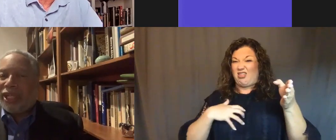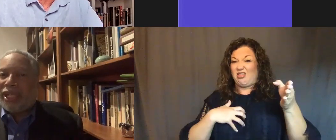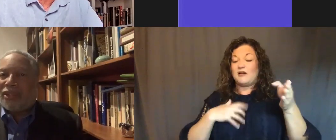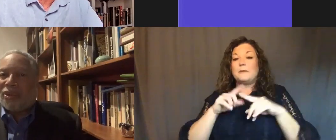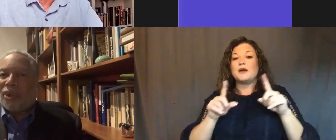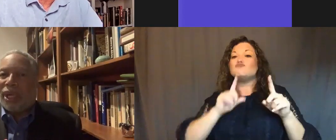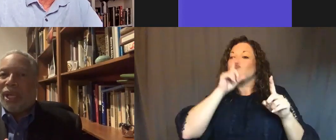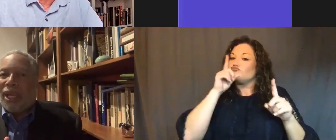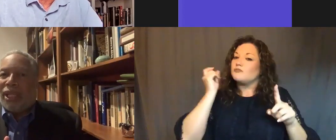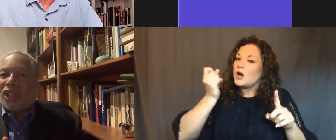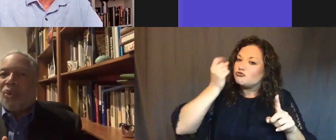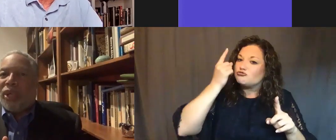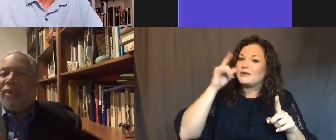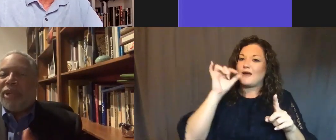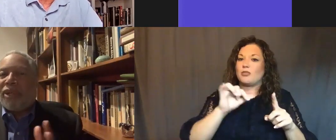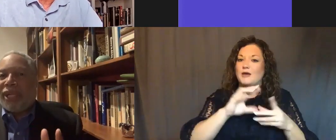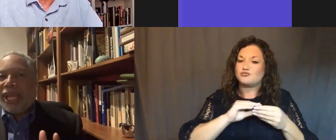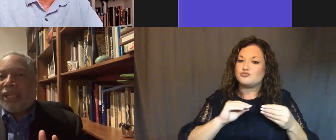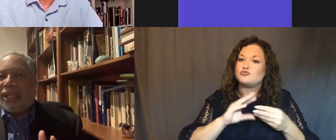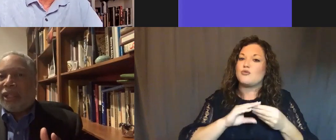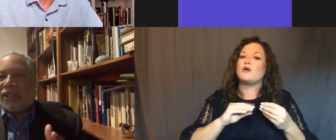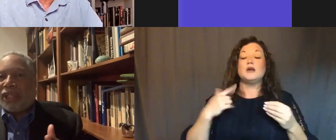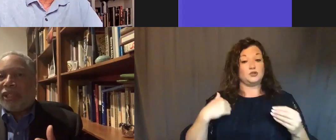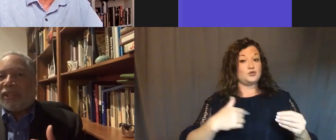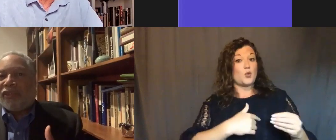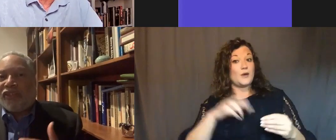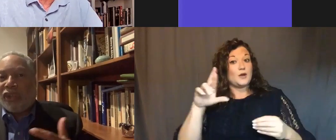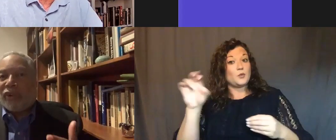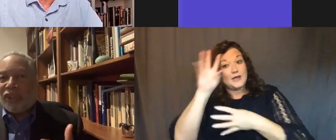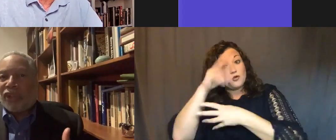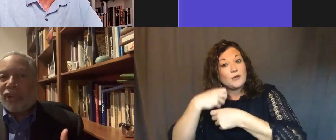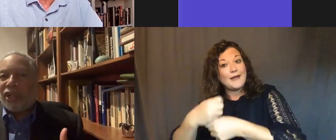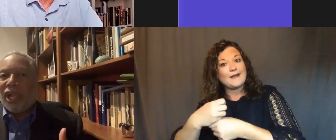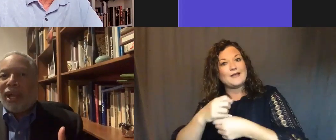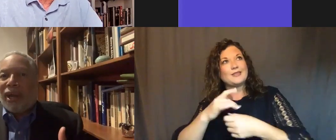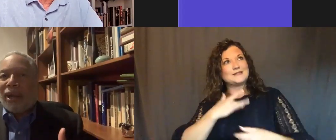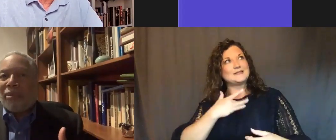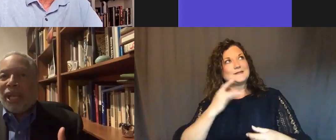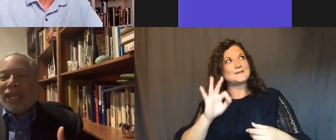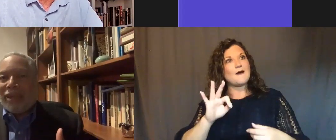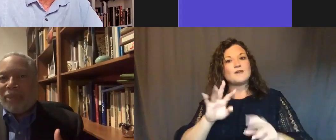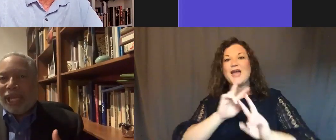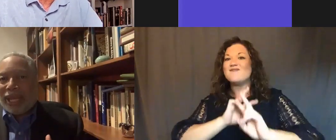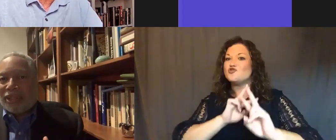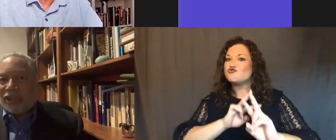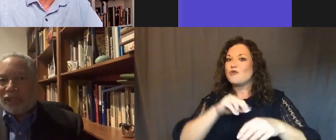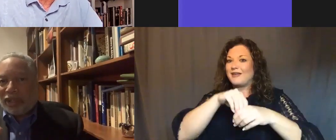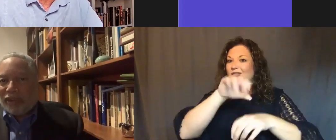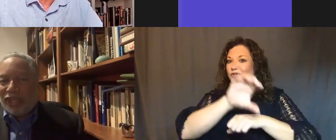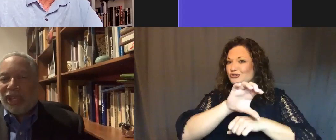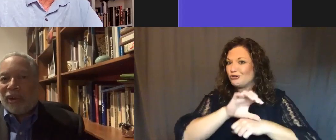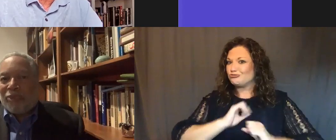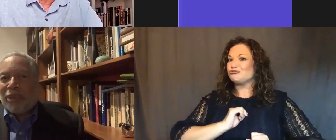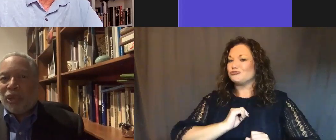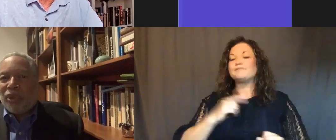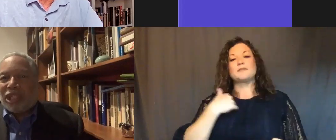understanding that story. And so we recreated the sense of the funeral of the church. And then we had sort of a